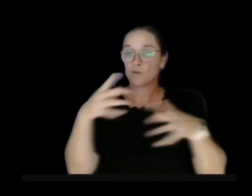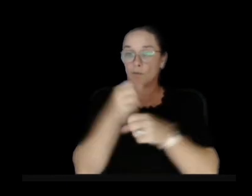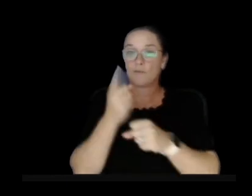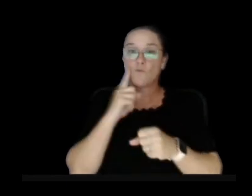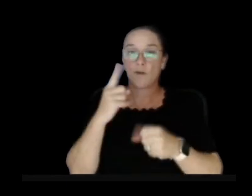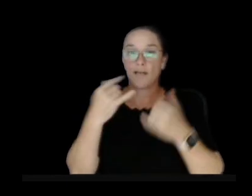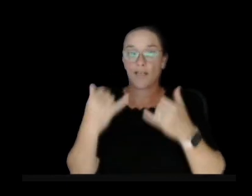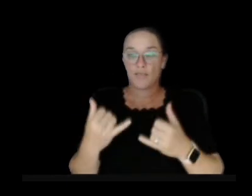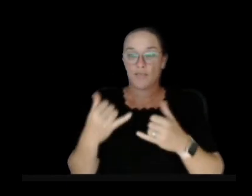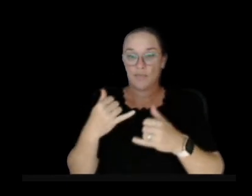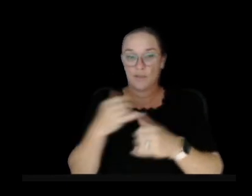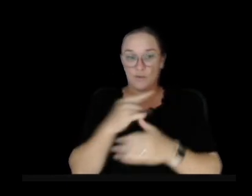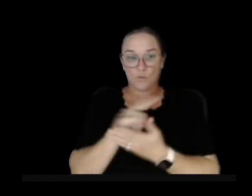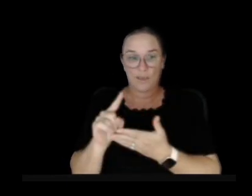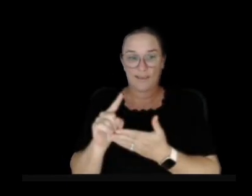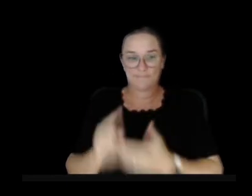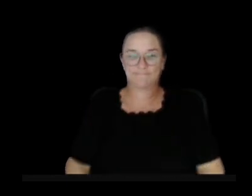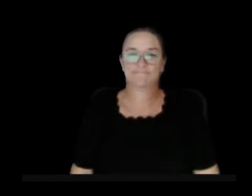you you